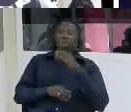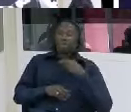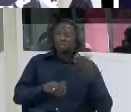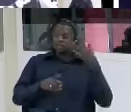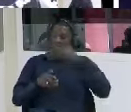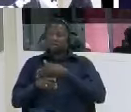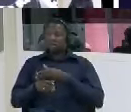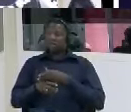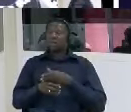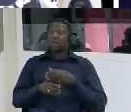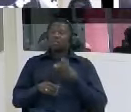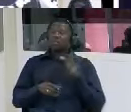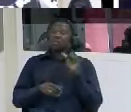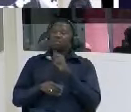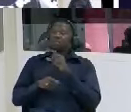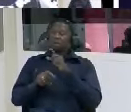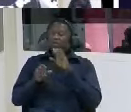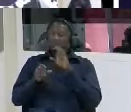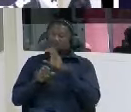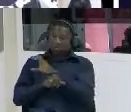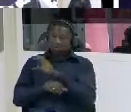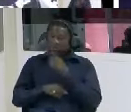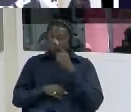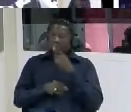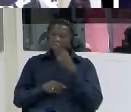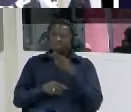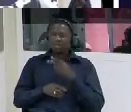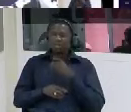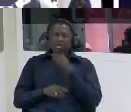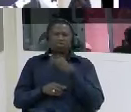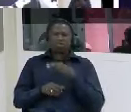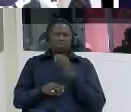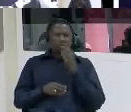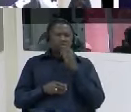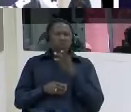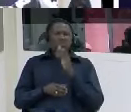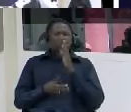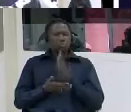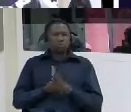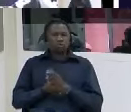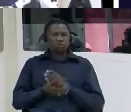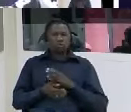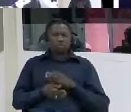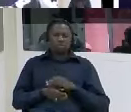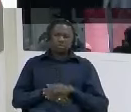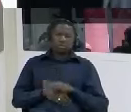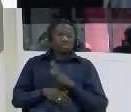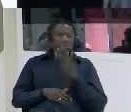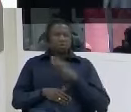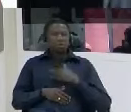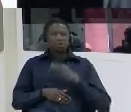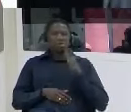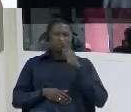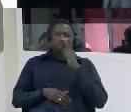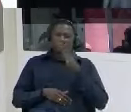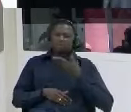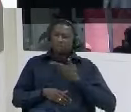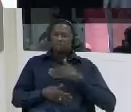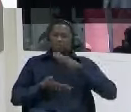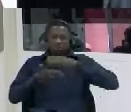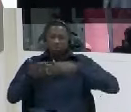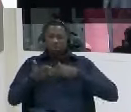sick you are that you are this all kind of uh words i have been said there maybe i was looking for papers to go to europe